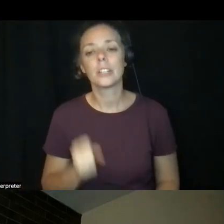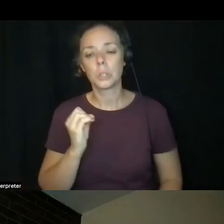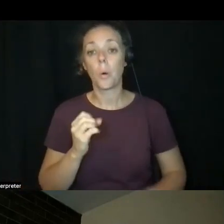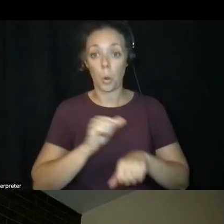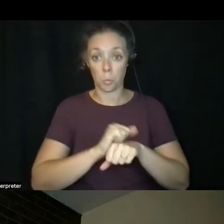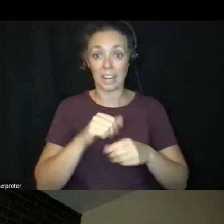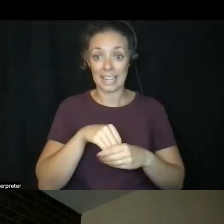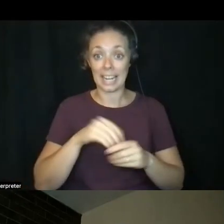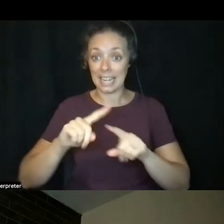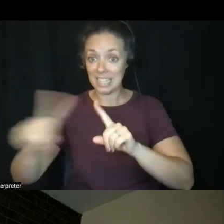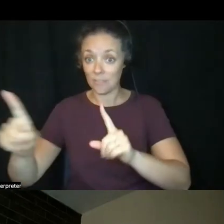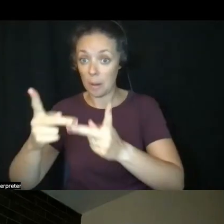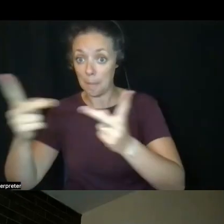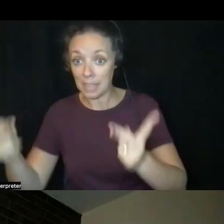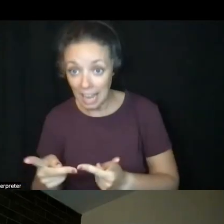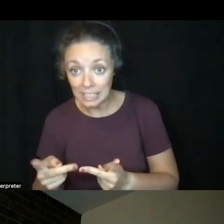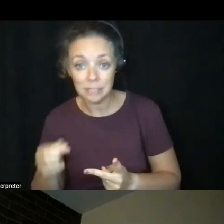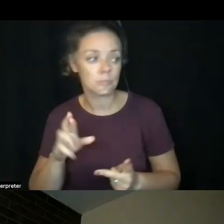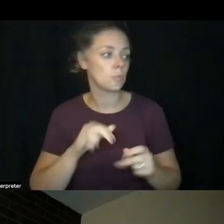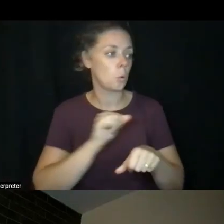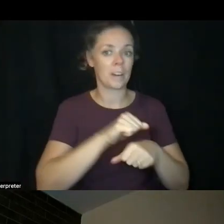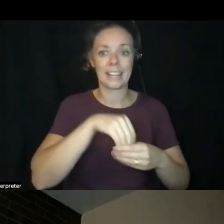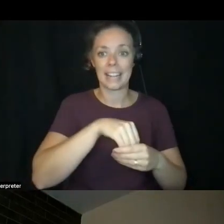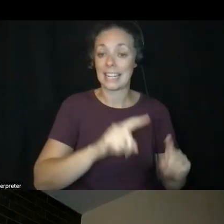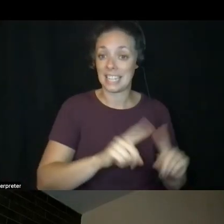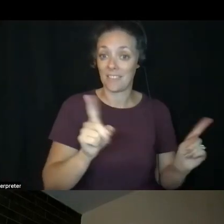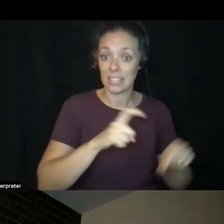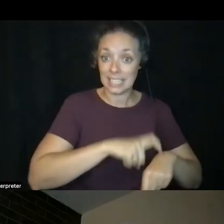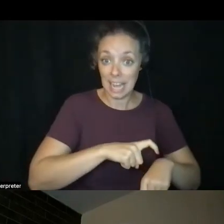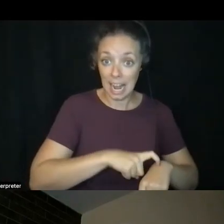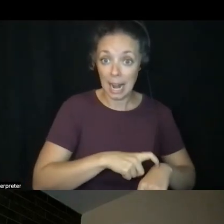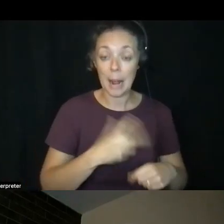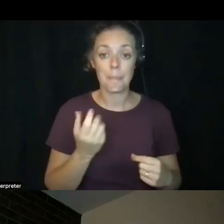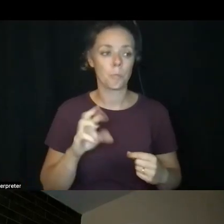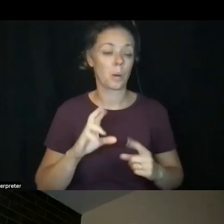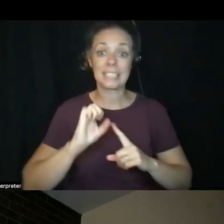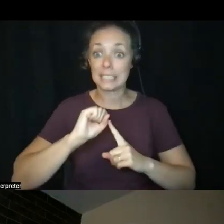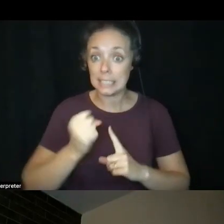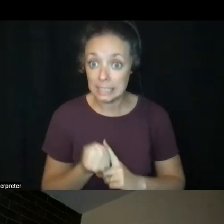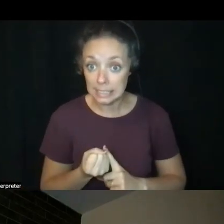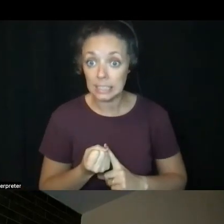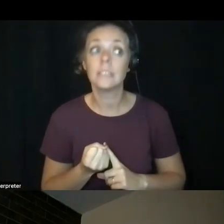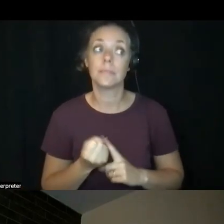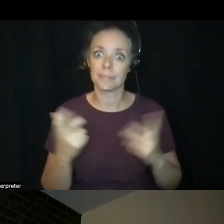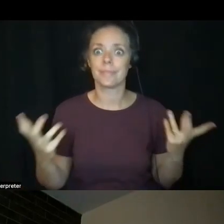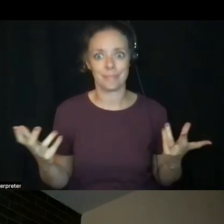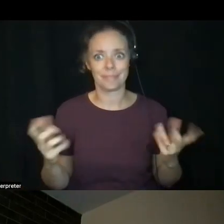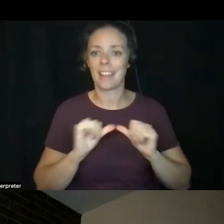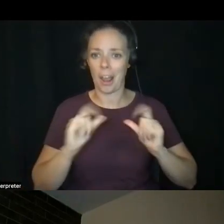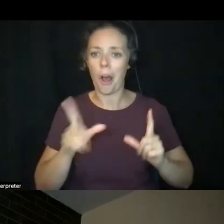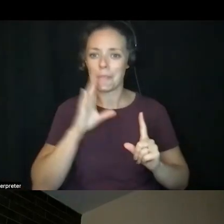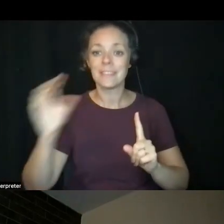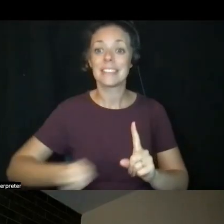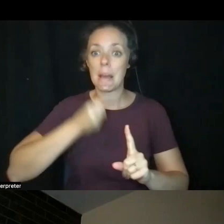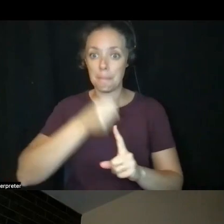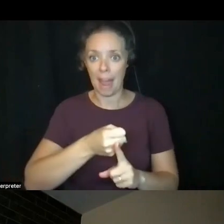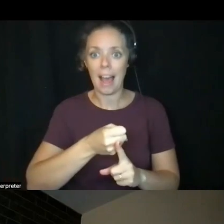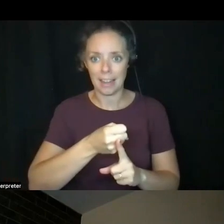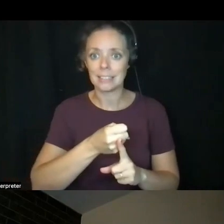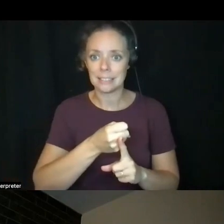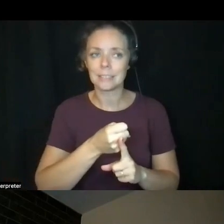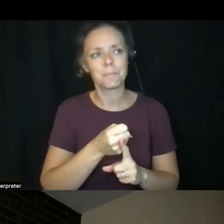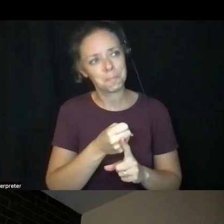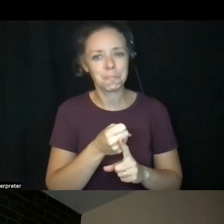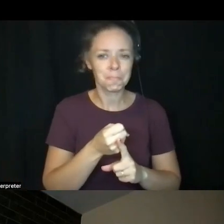place, working in a different time, season, those all impact things in really subtle